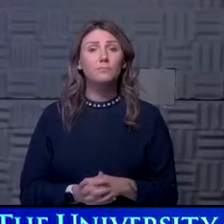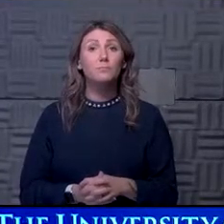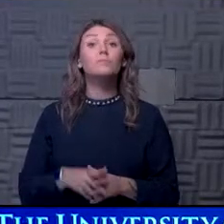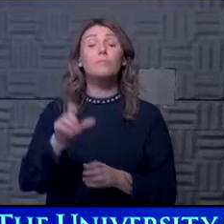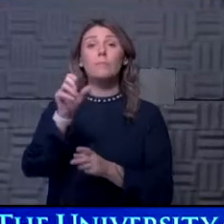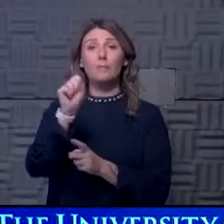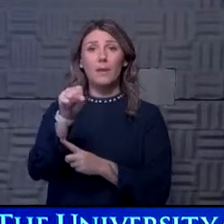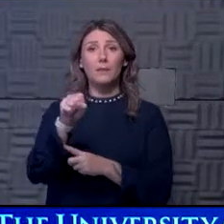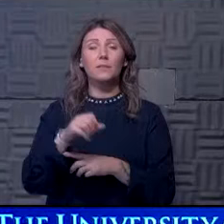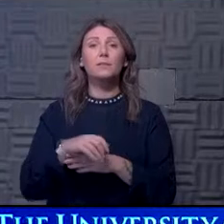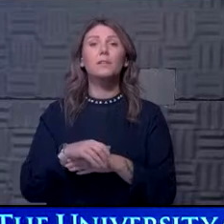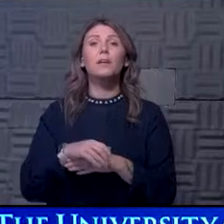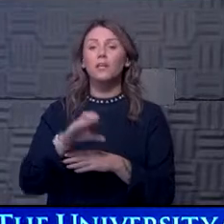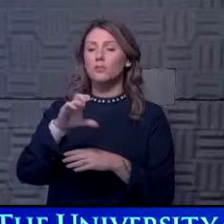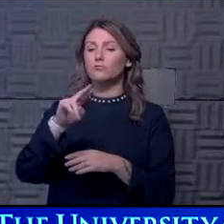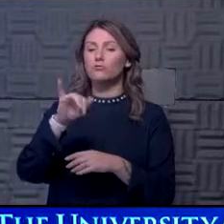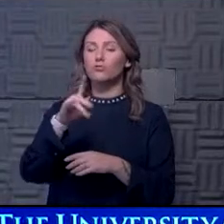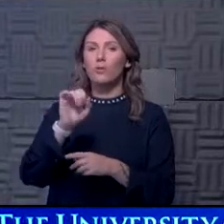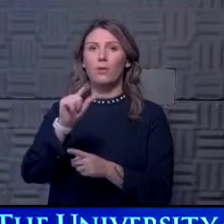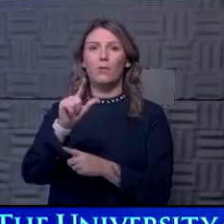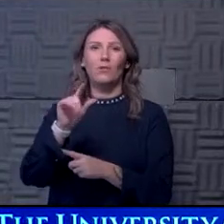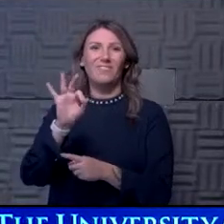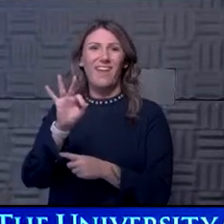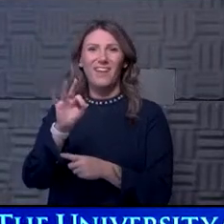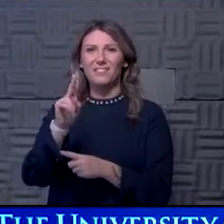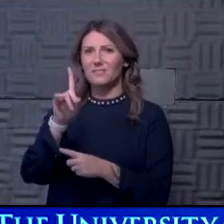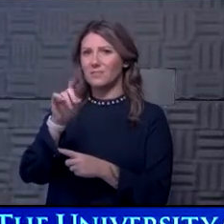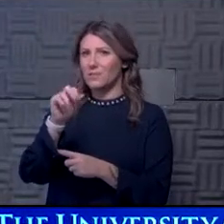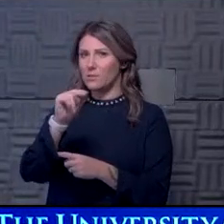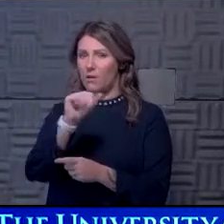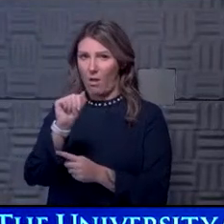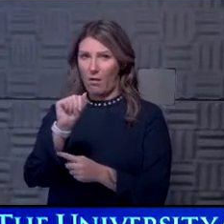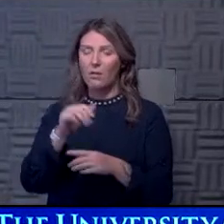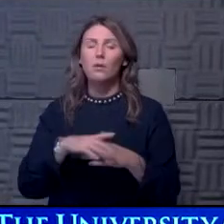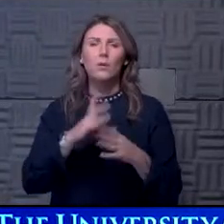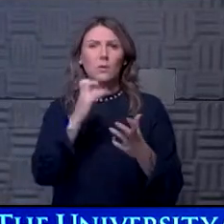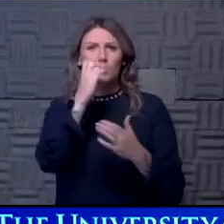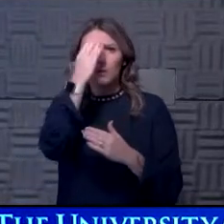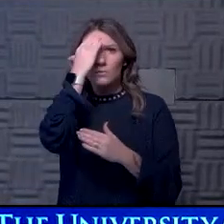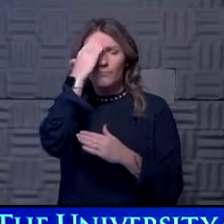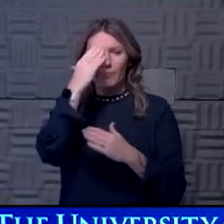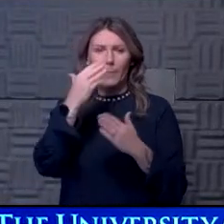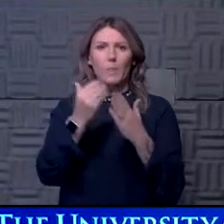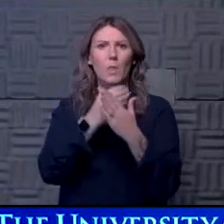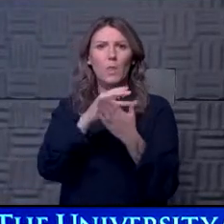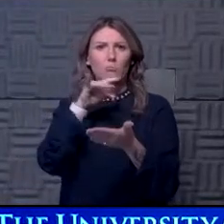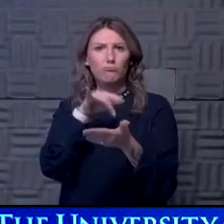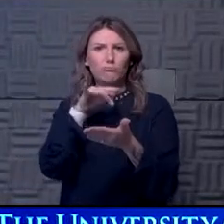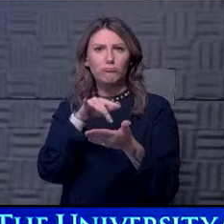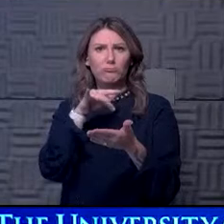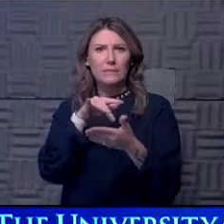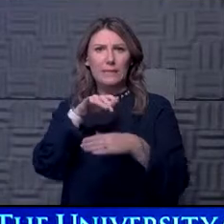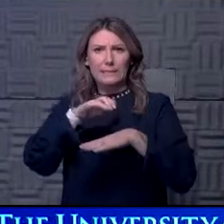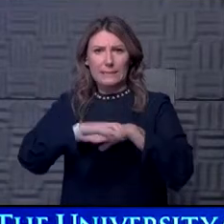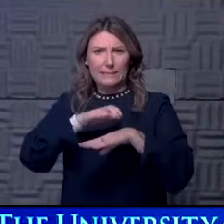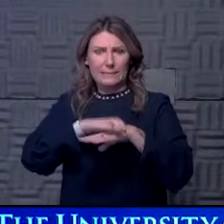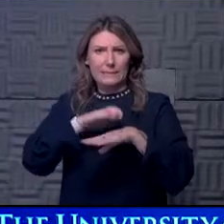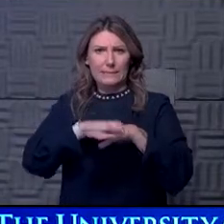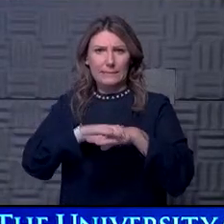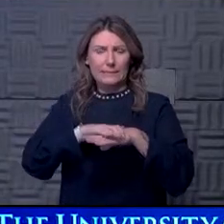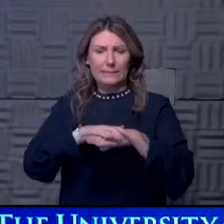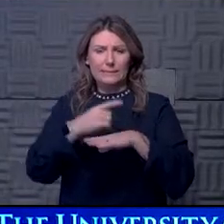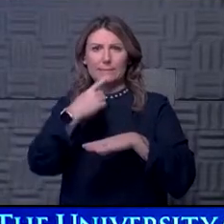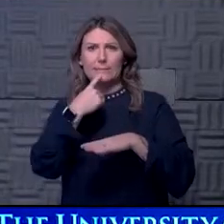Yeah. Channel 9, Donna Pittman, she'd like to know, there's a new study out of England that suggests COVID